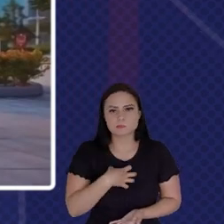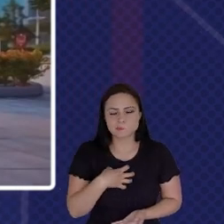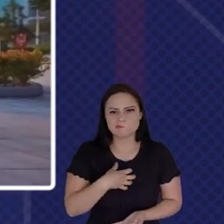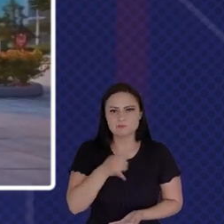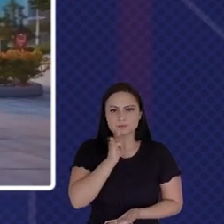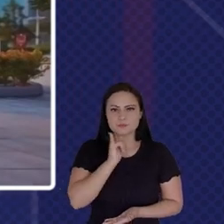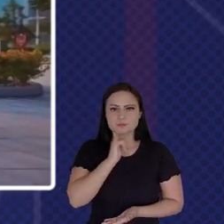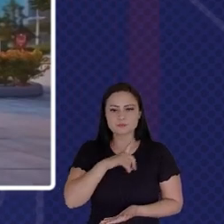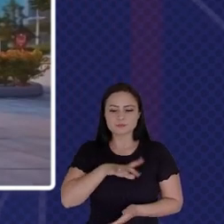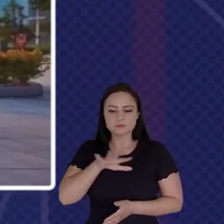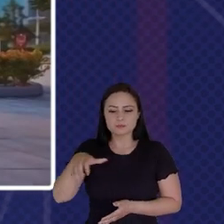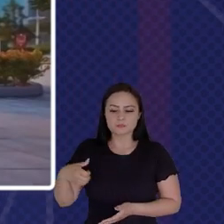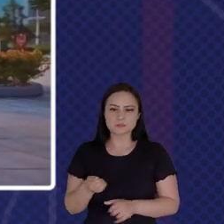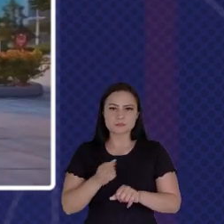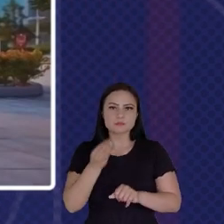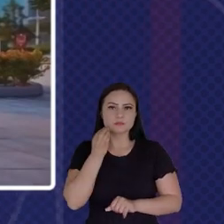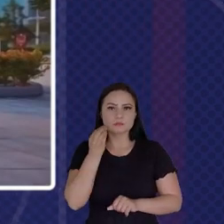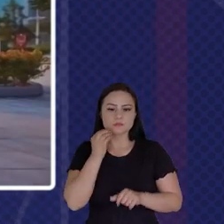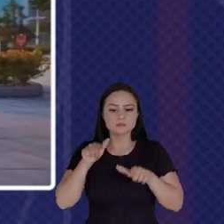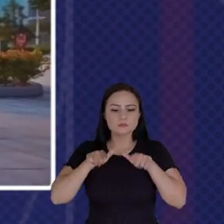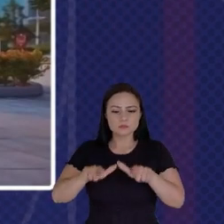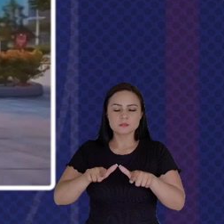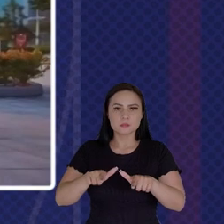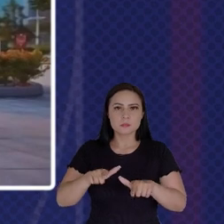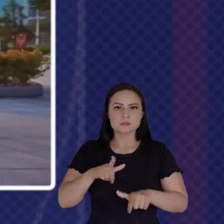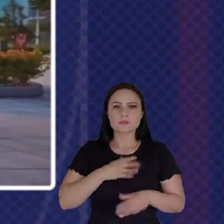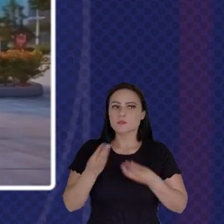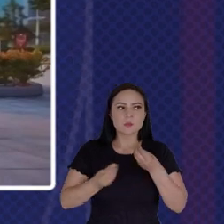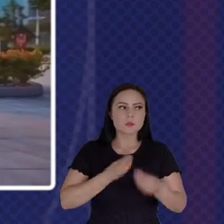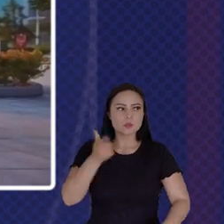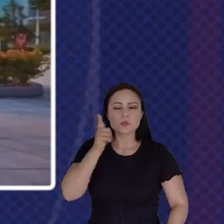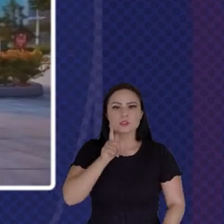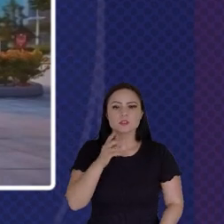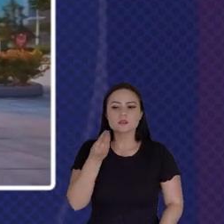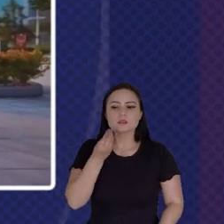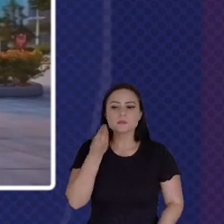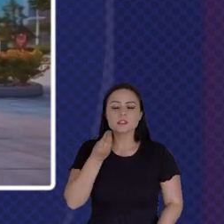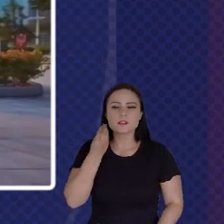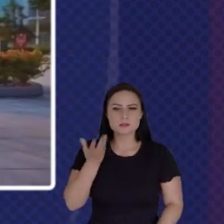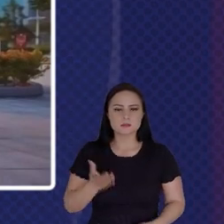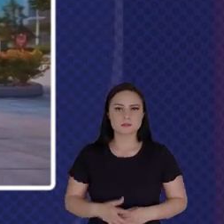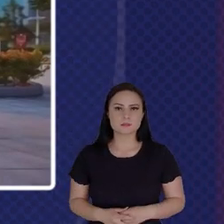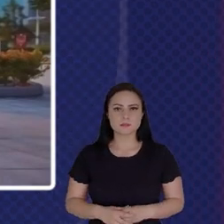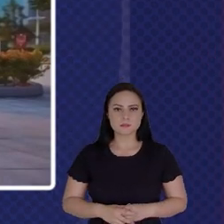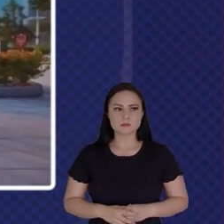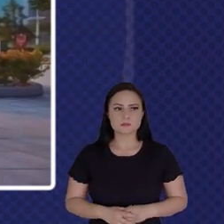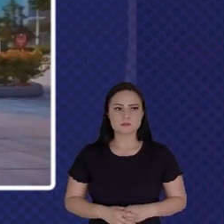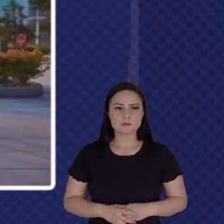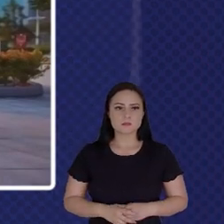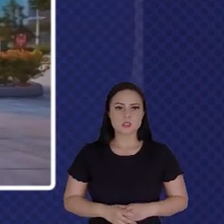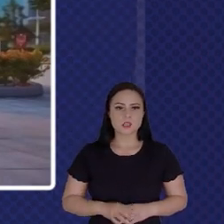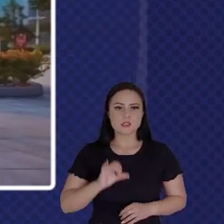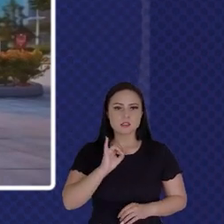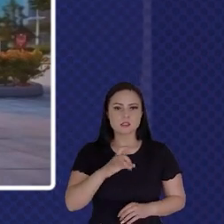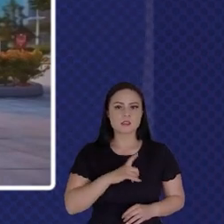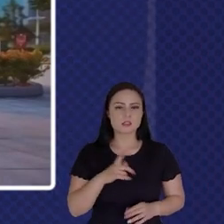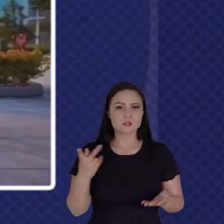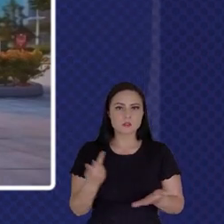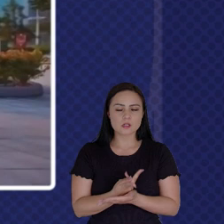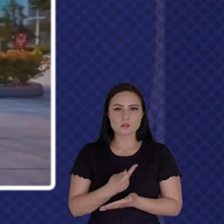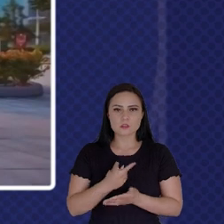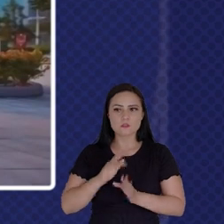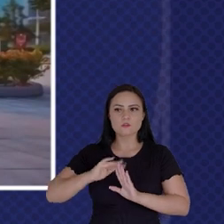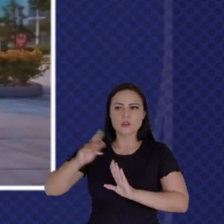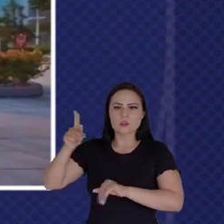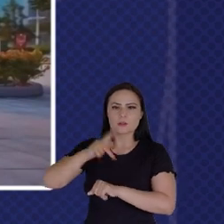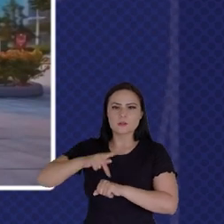Experience Even If It's A Late How Do I Get That Experience When People In Singapore And If You Apply For A Foreigner's Work Pass How Does